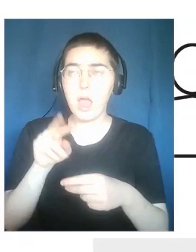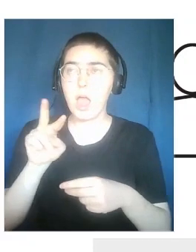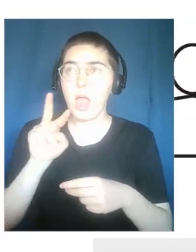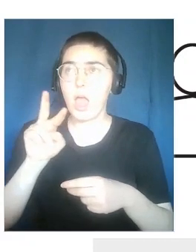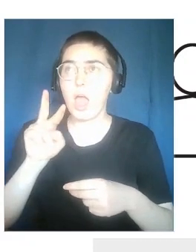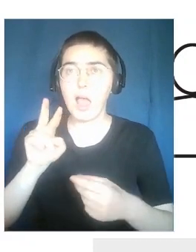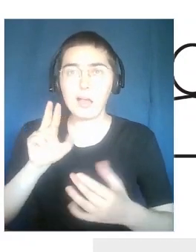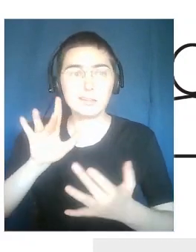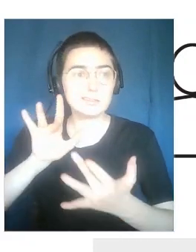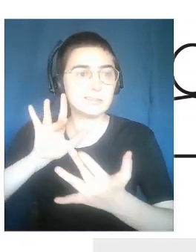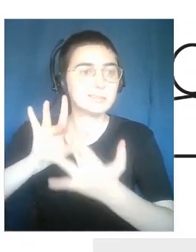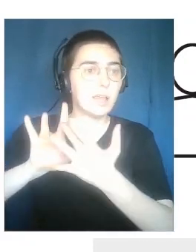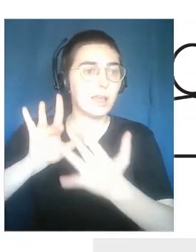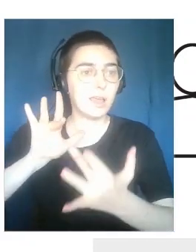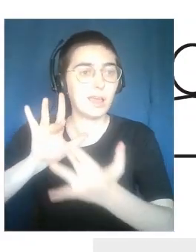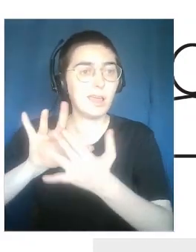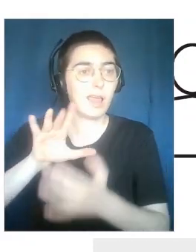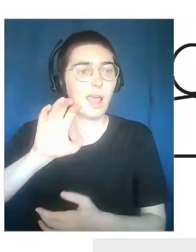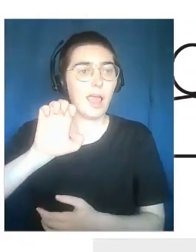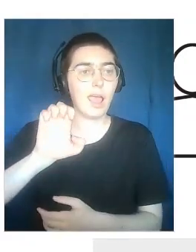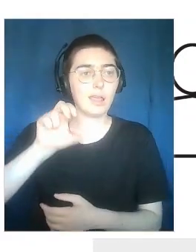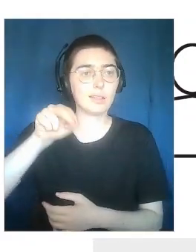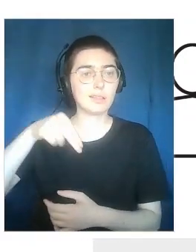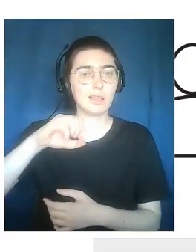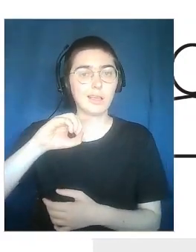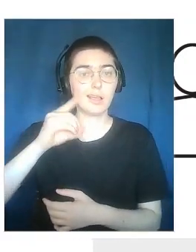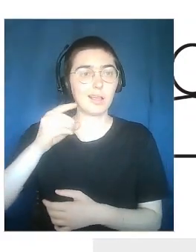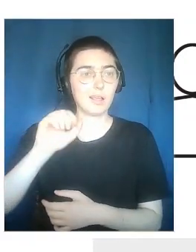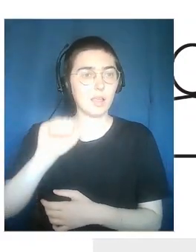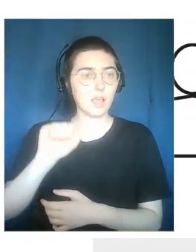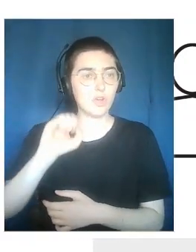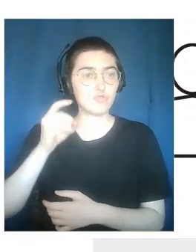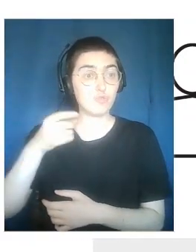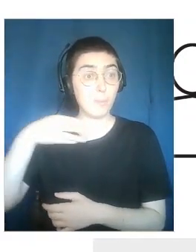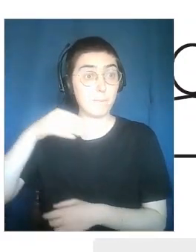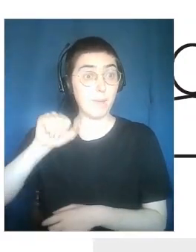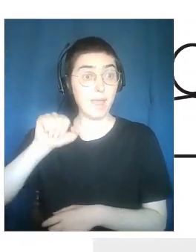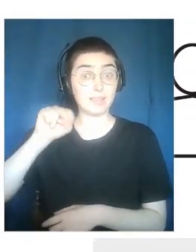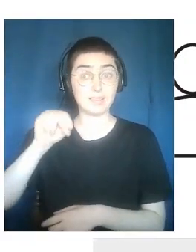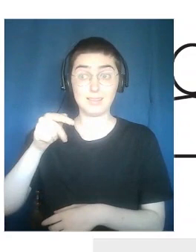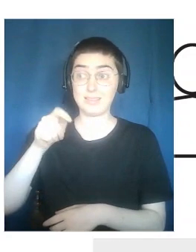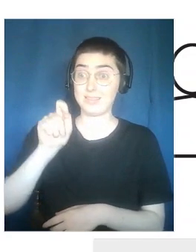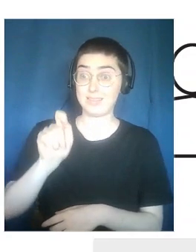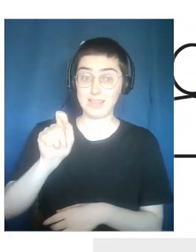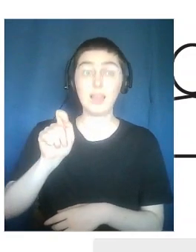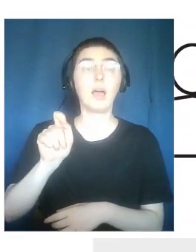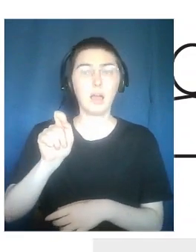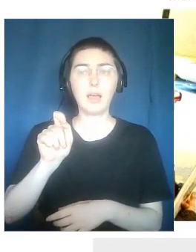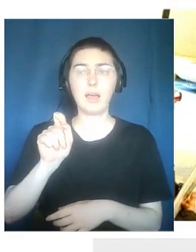of the audience